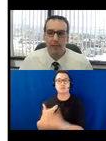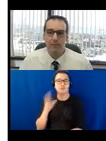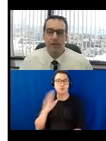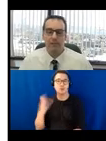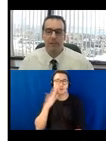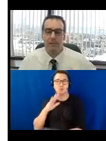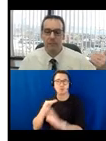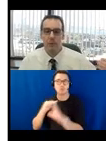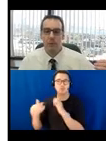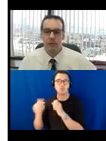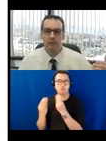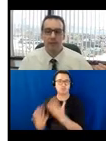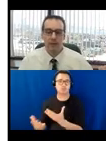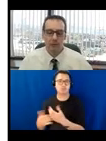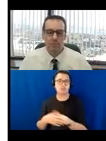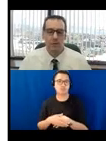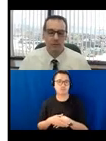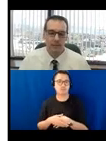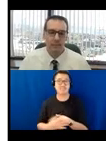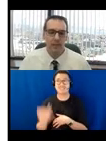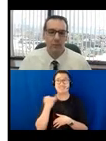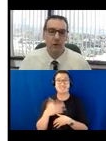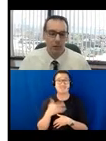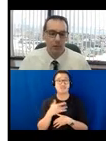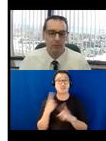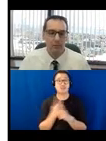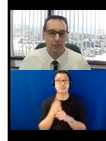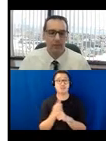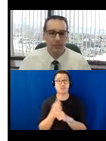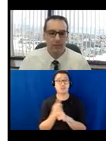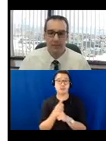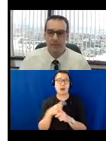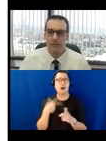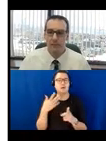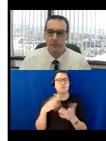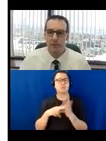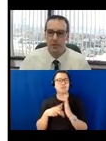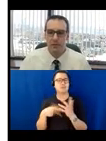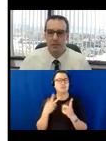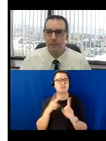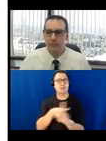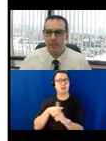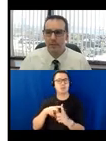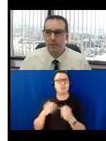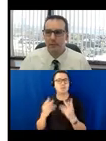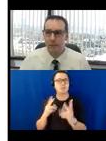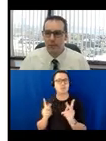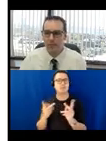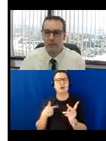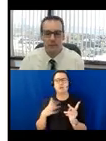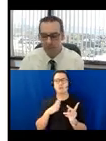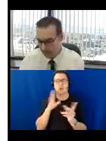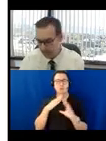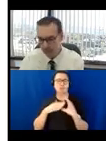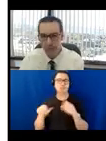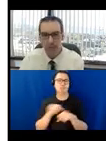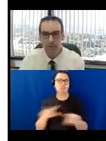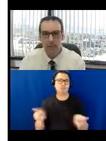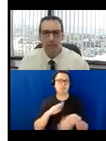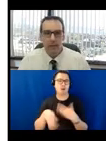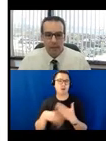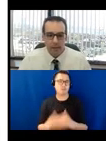And if I feel it's appropriate enough, I will respond directly back to all of the attendees with your question. So thank you for the questions that were submitted.